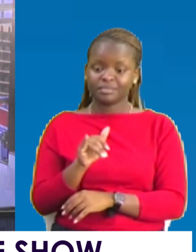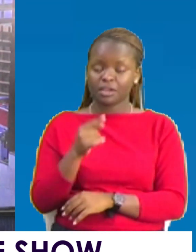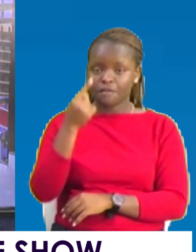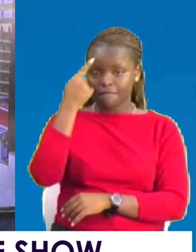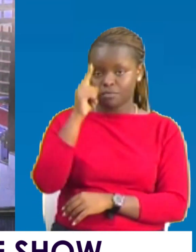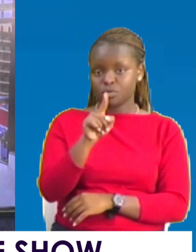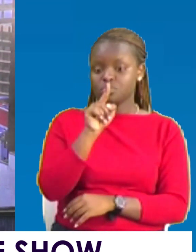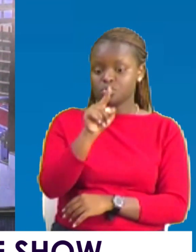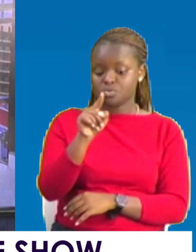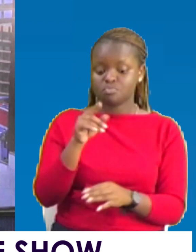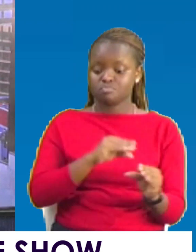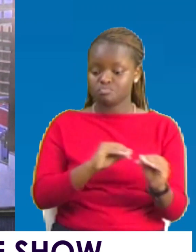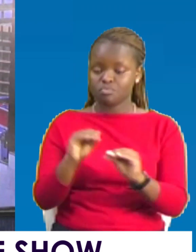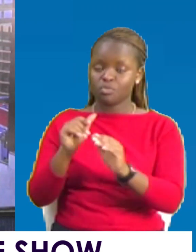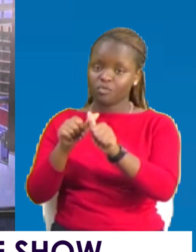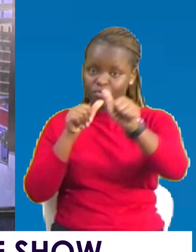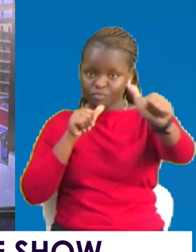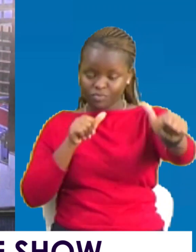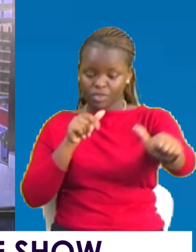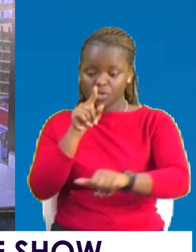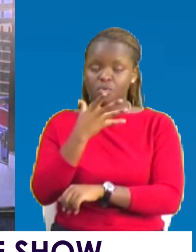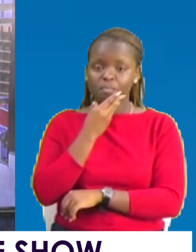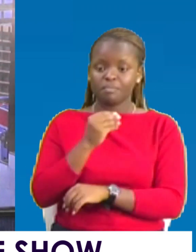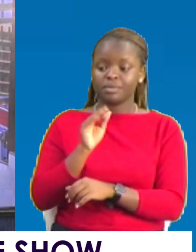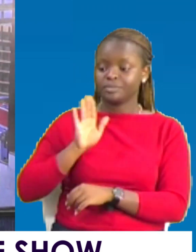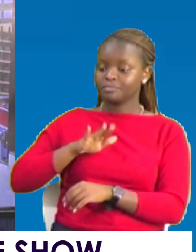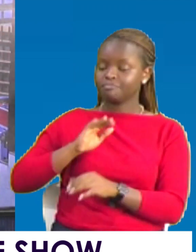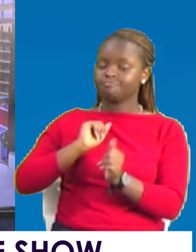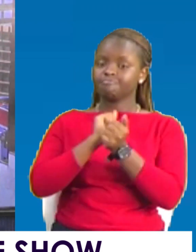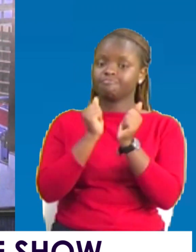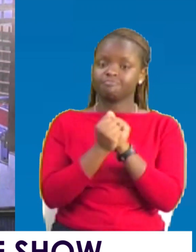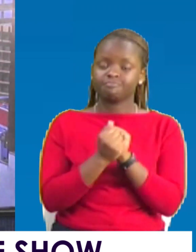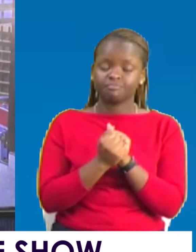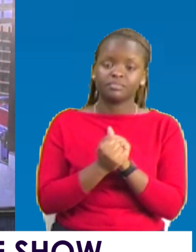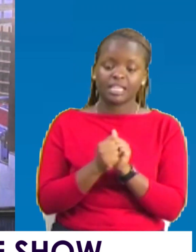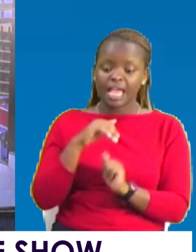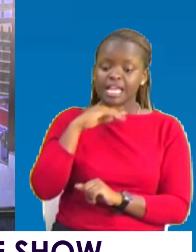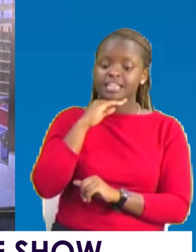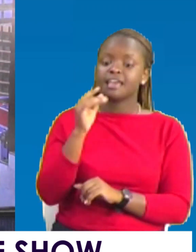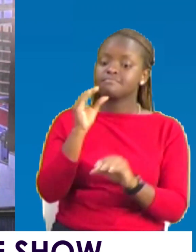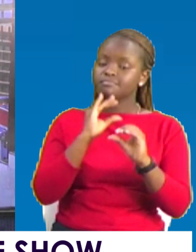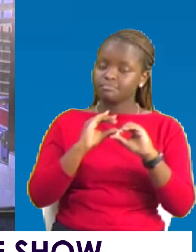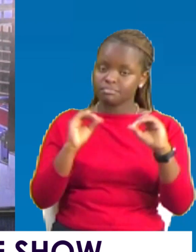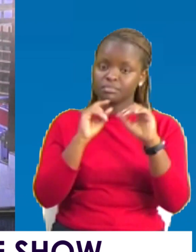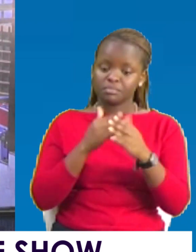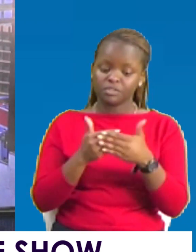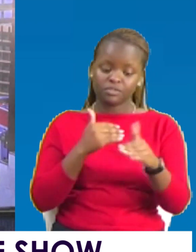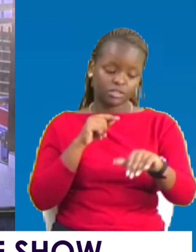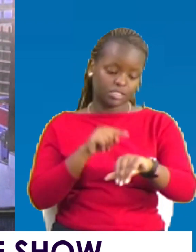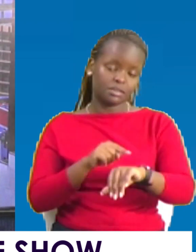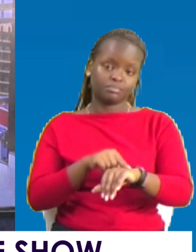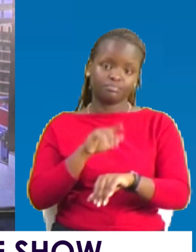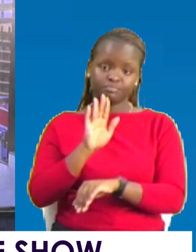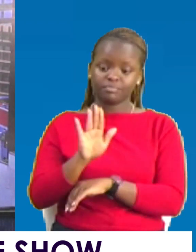are going far. You are a man and a woman of change. Don't die before your time. Stay alive.